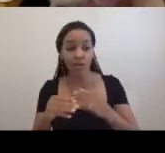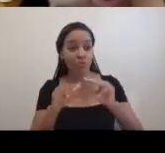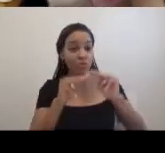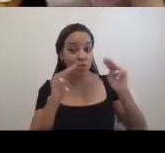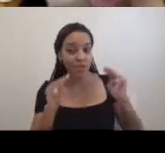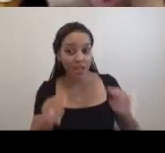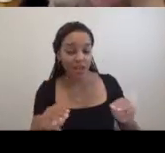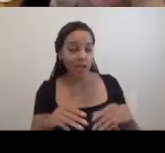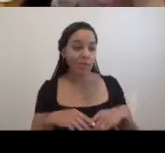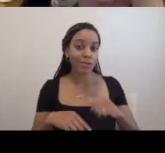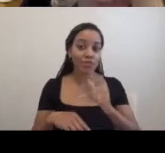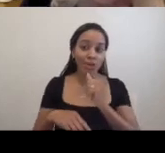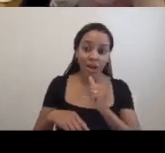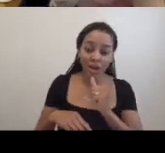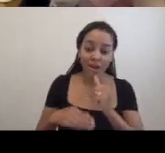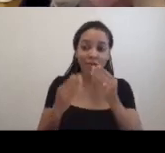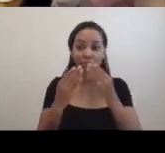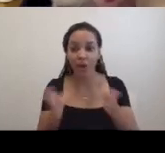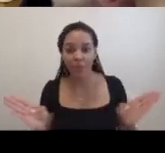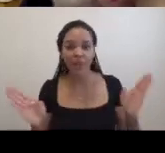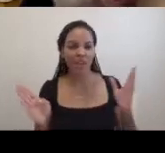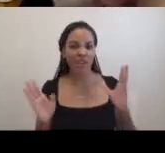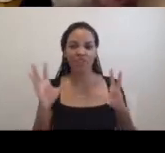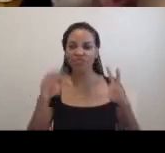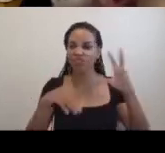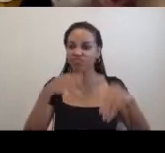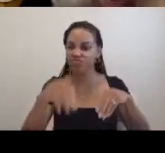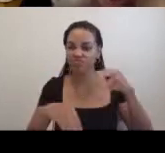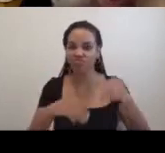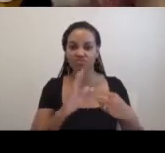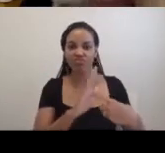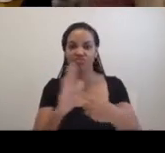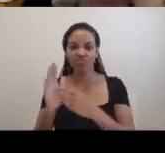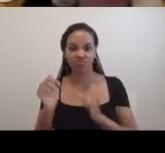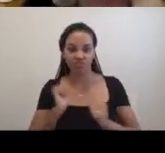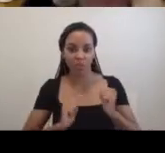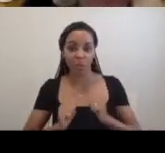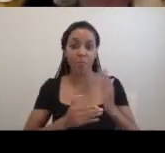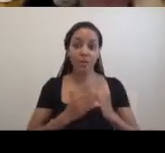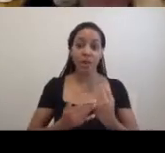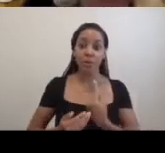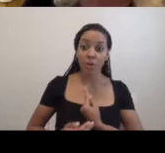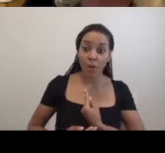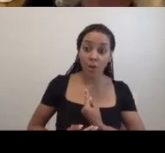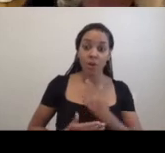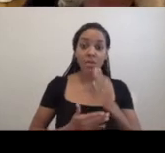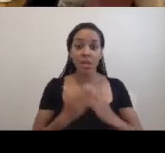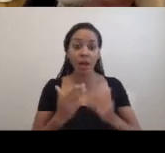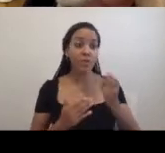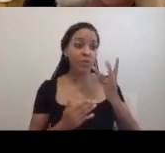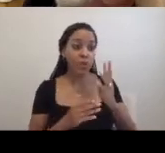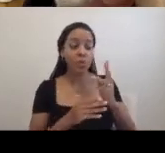private and public, some alone, some with a few maintenance workers and me.